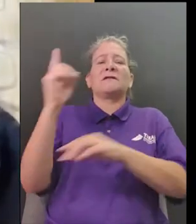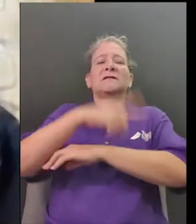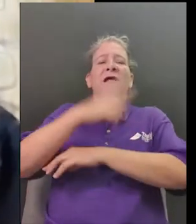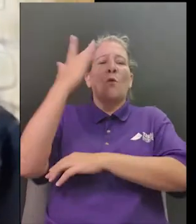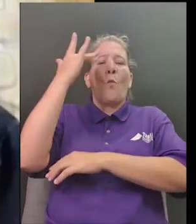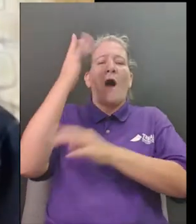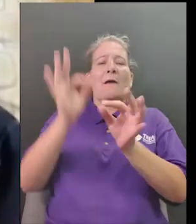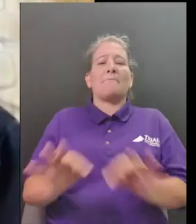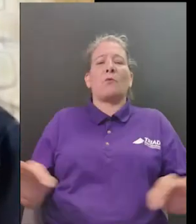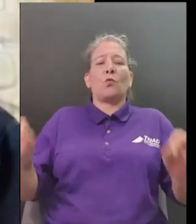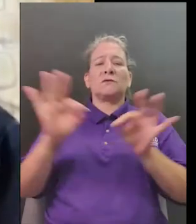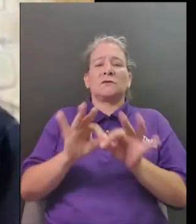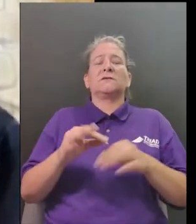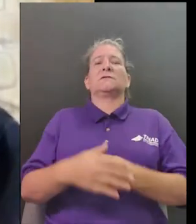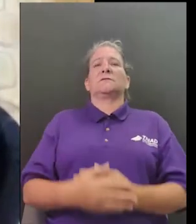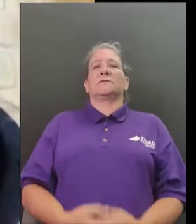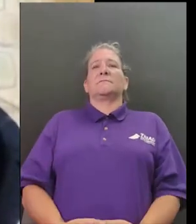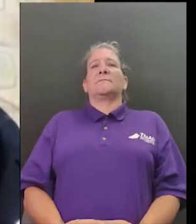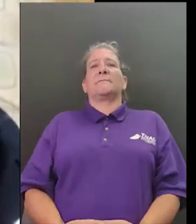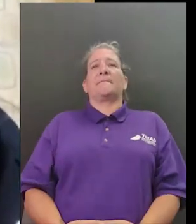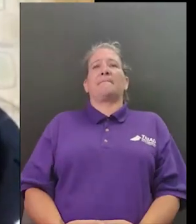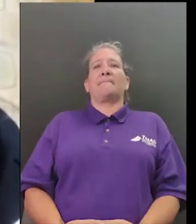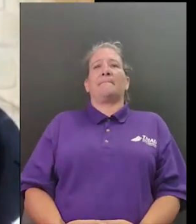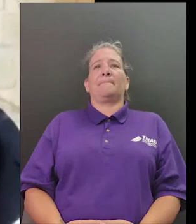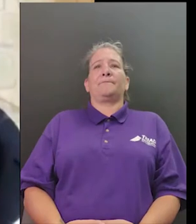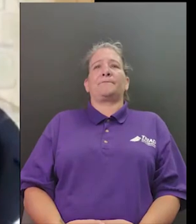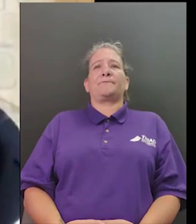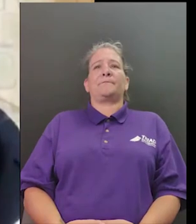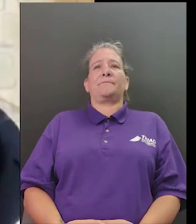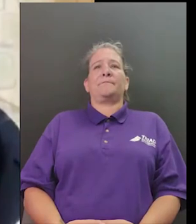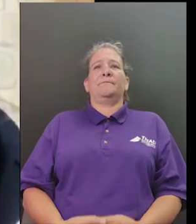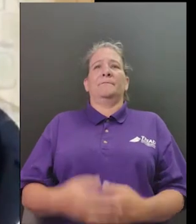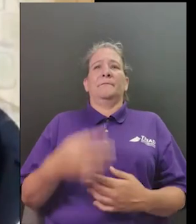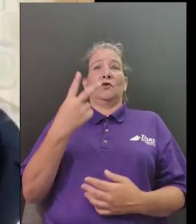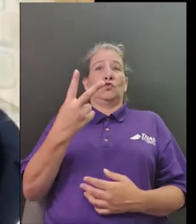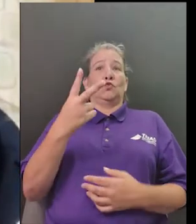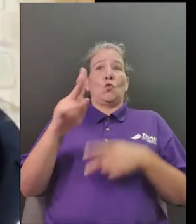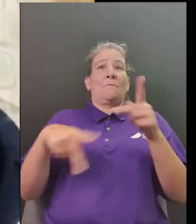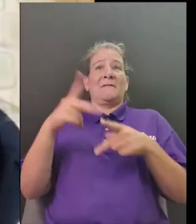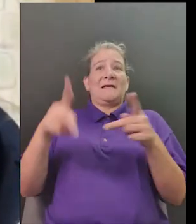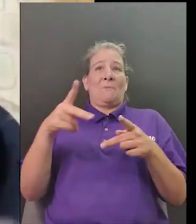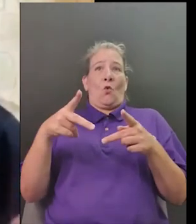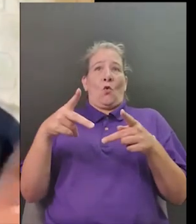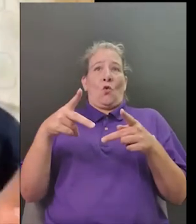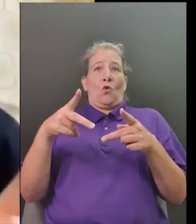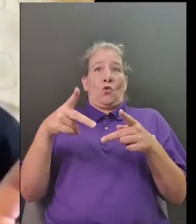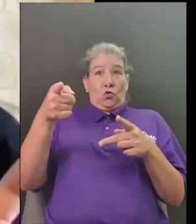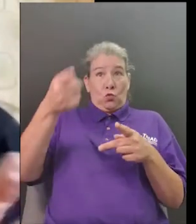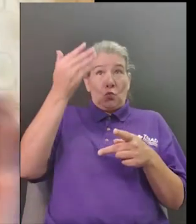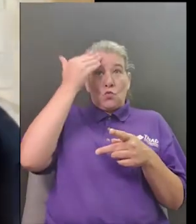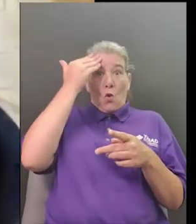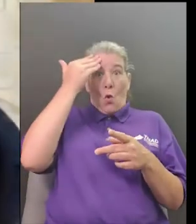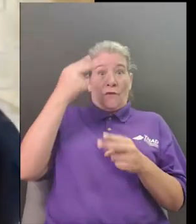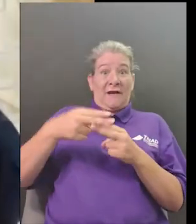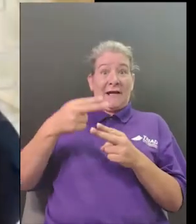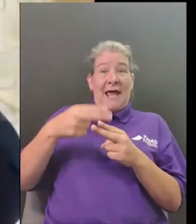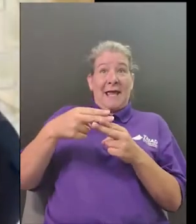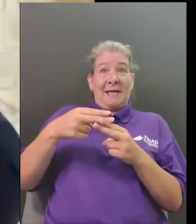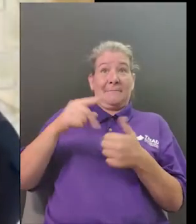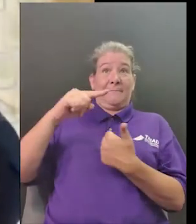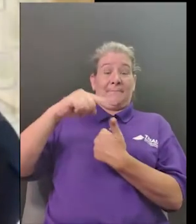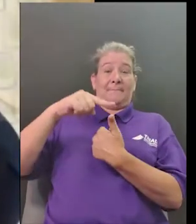and how they celebrate with their families on the fourth of july but we want a little